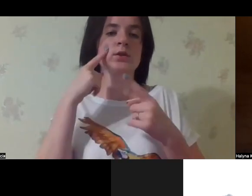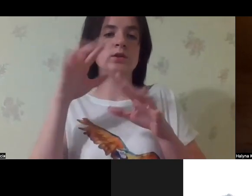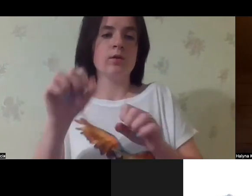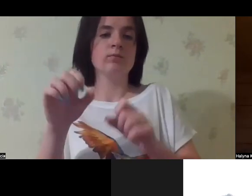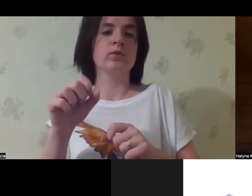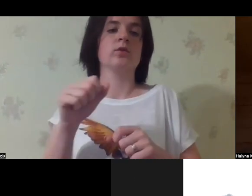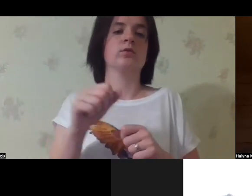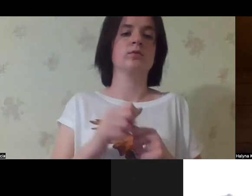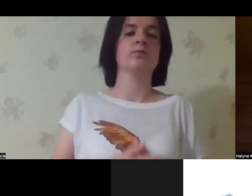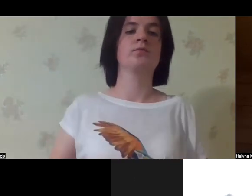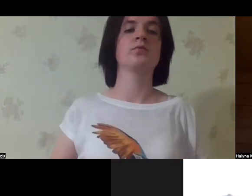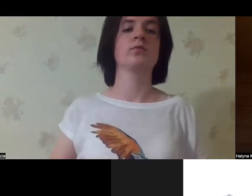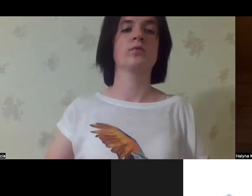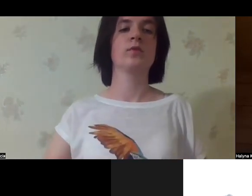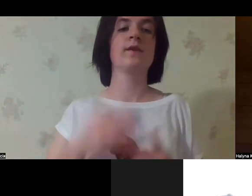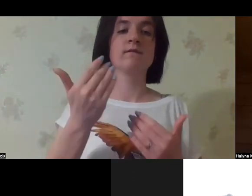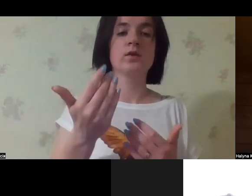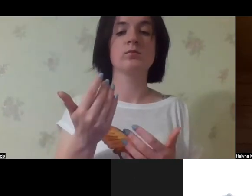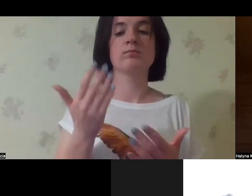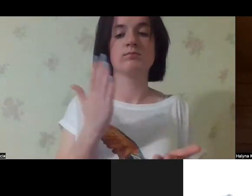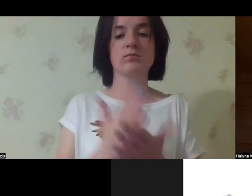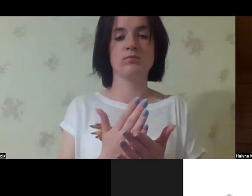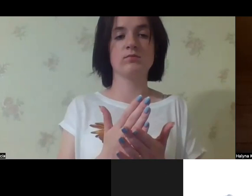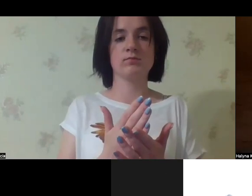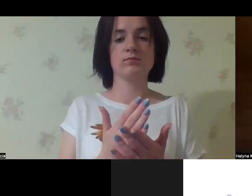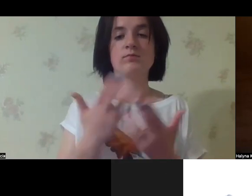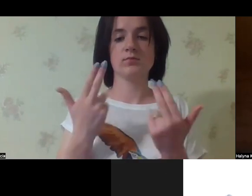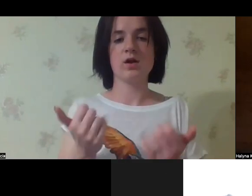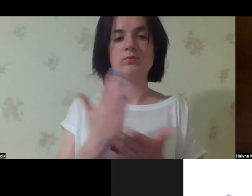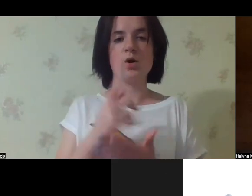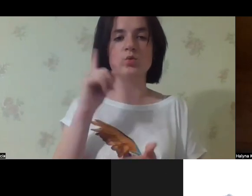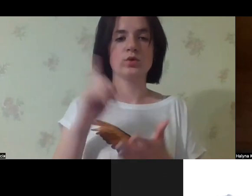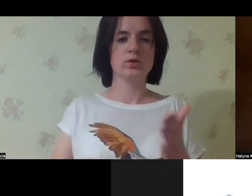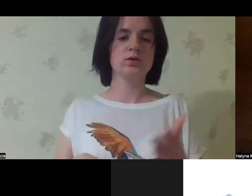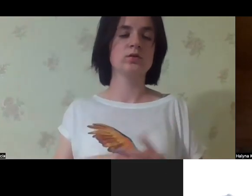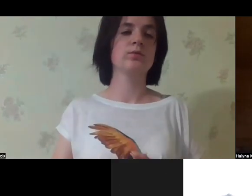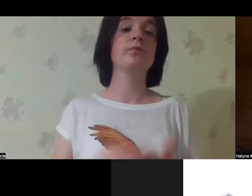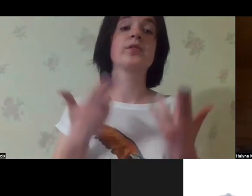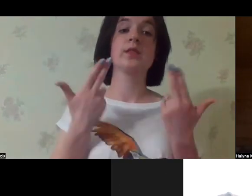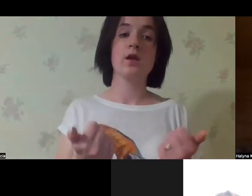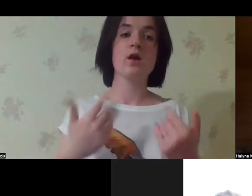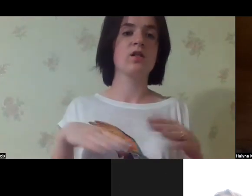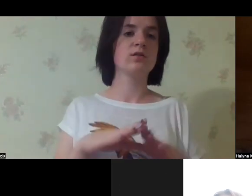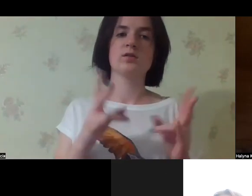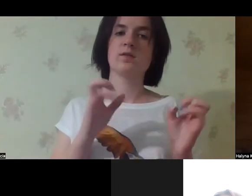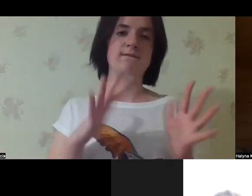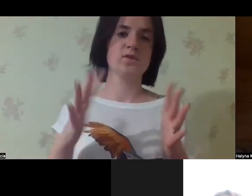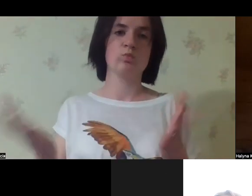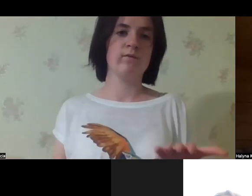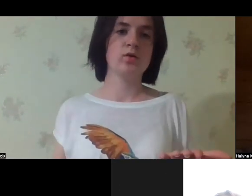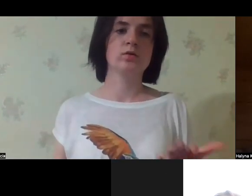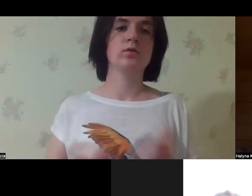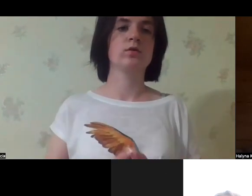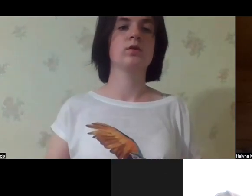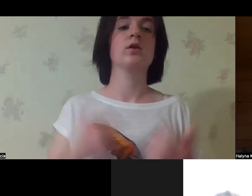So it's very important. You are a potential beneficiary and it's important that you notice it and you speak